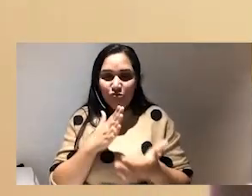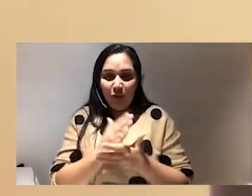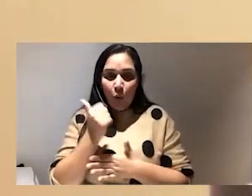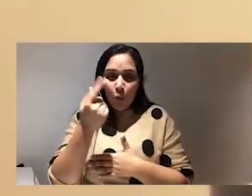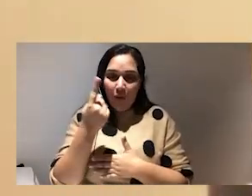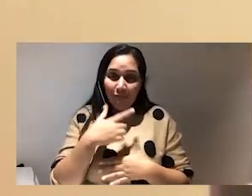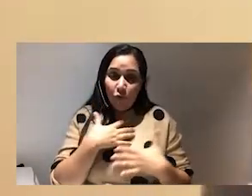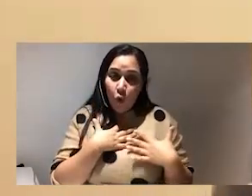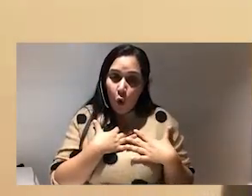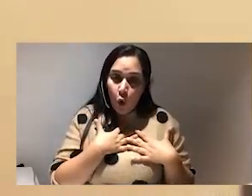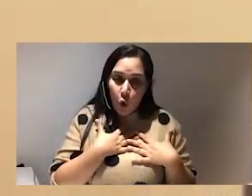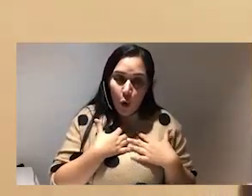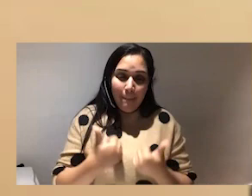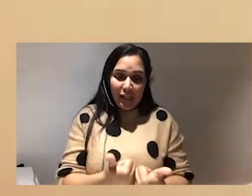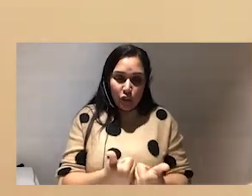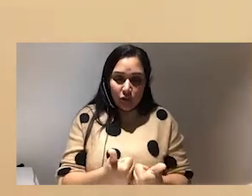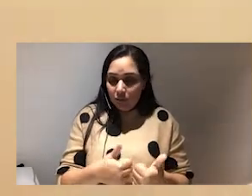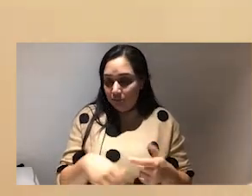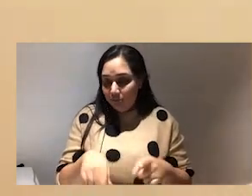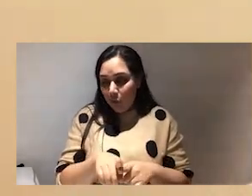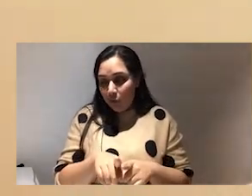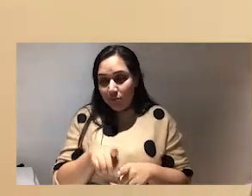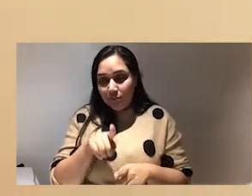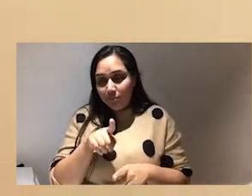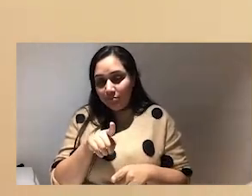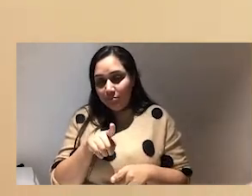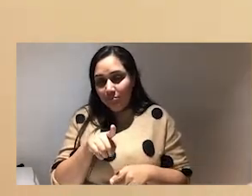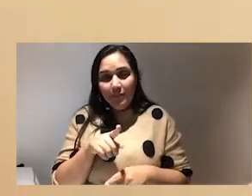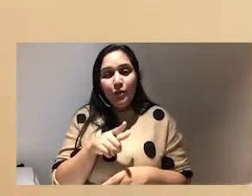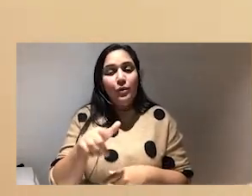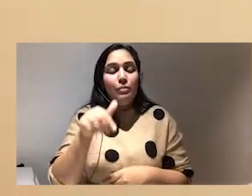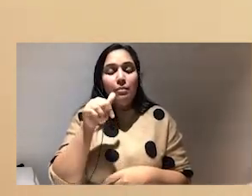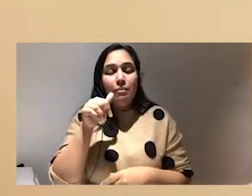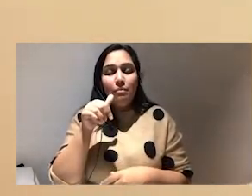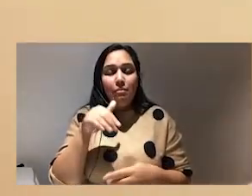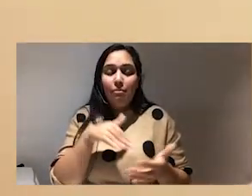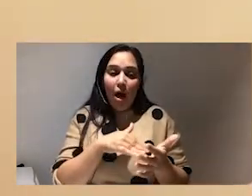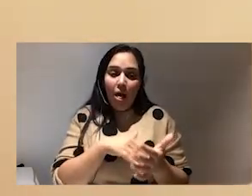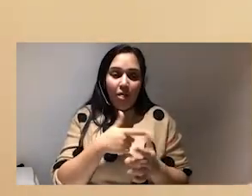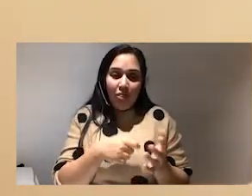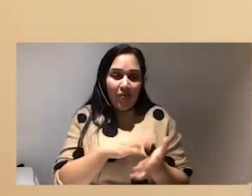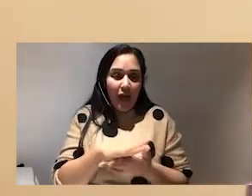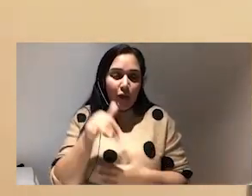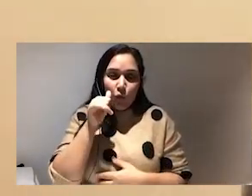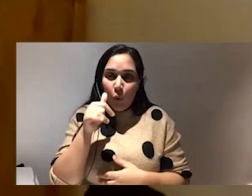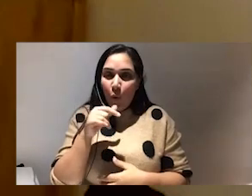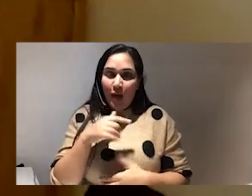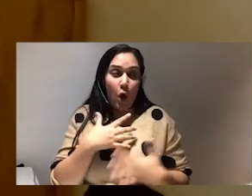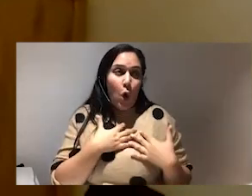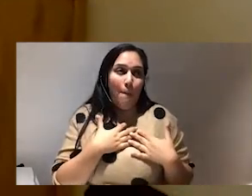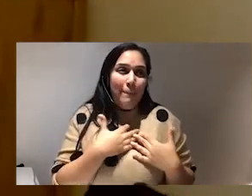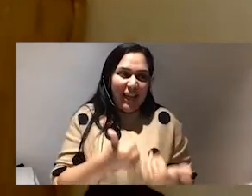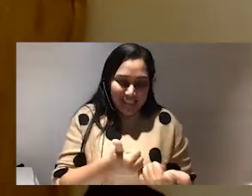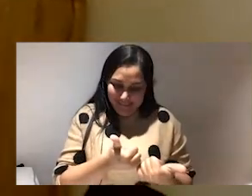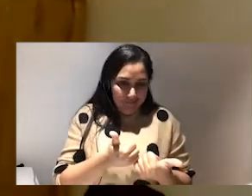compassion because you know you muffin muffin you know I have a right compassion is not in my lexicon compassion you